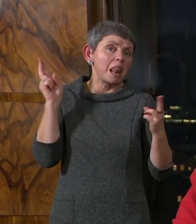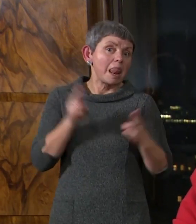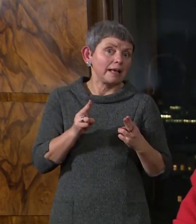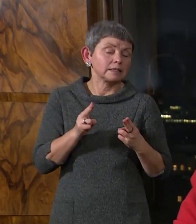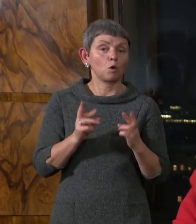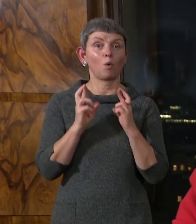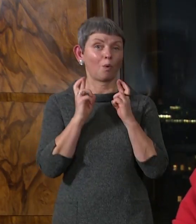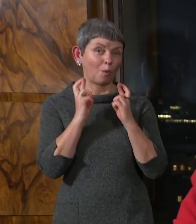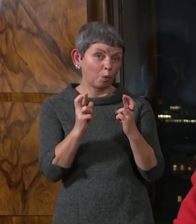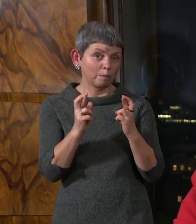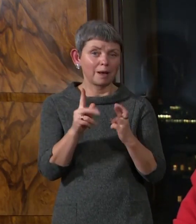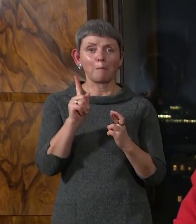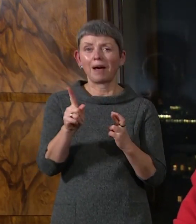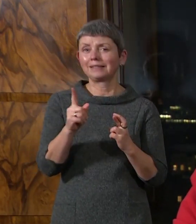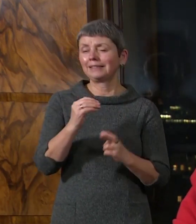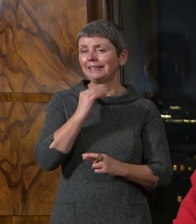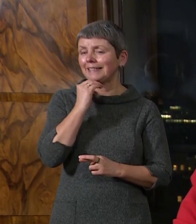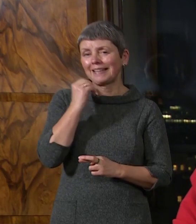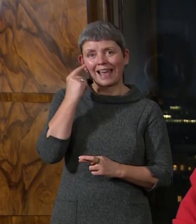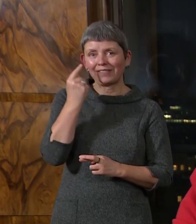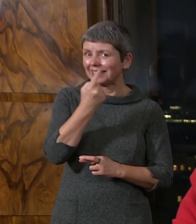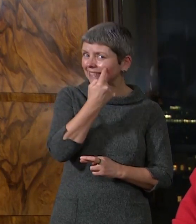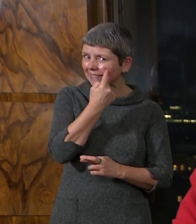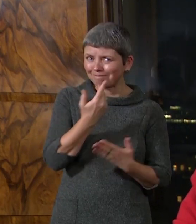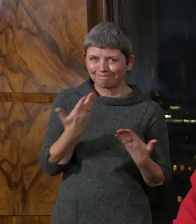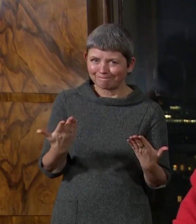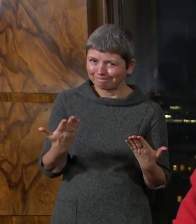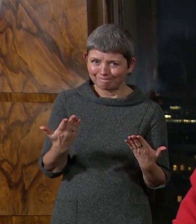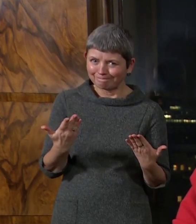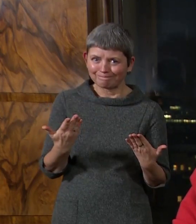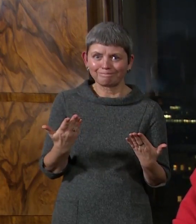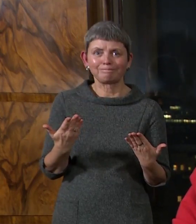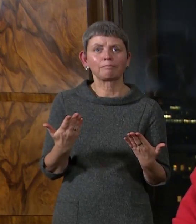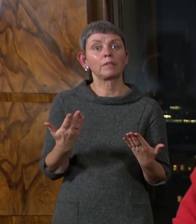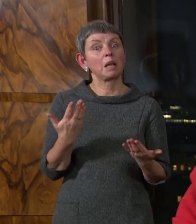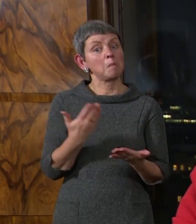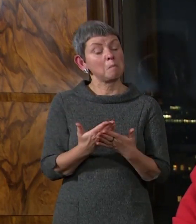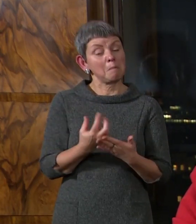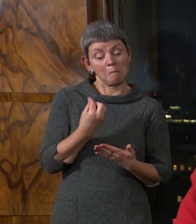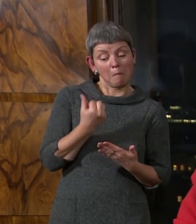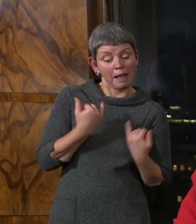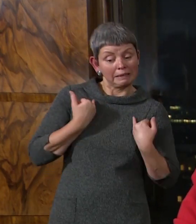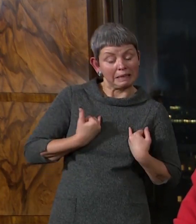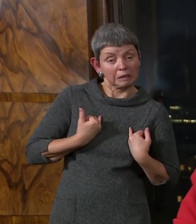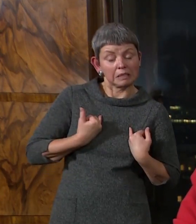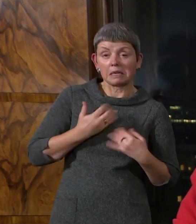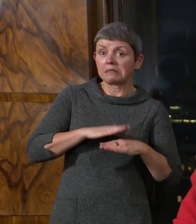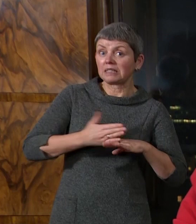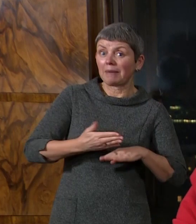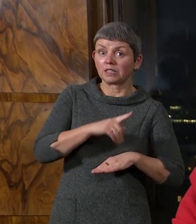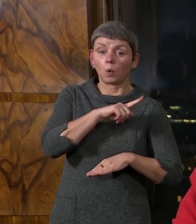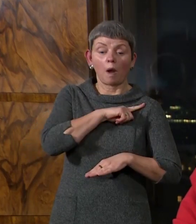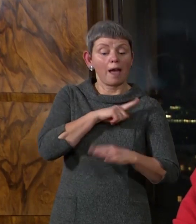us hope so, but there is not yet strong or consistent evidence of that. And even if it is the case, the challenge